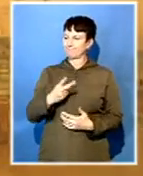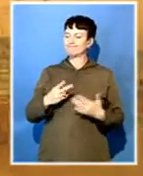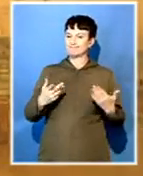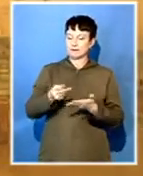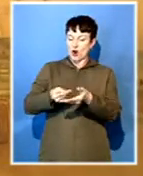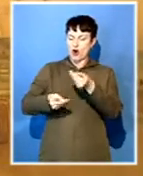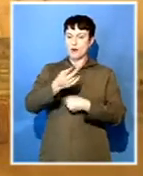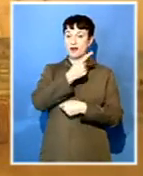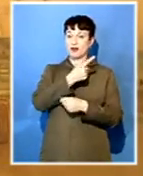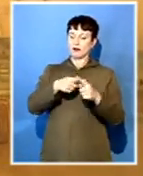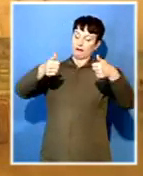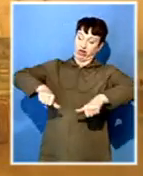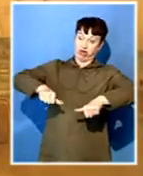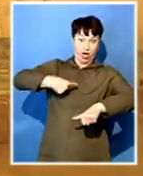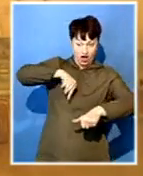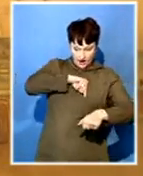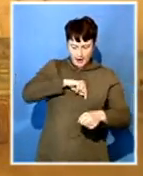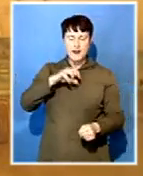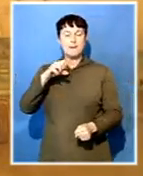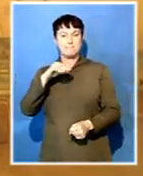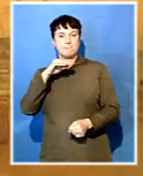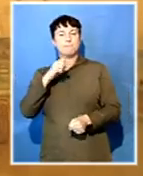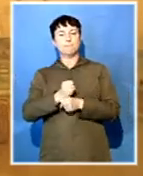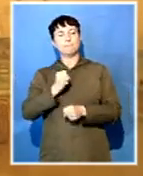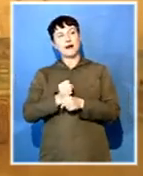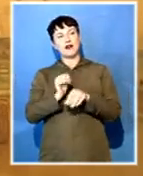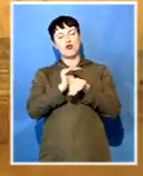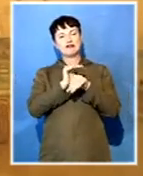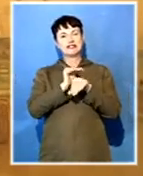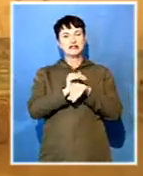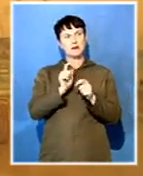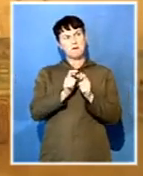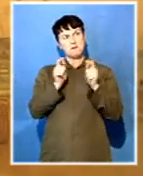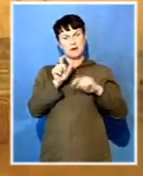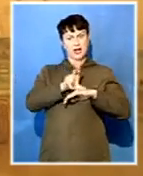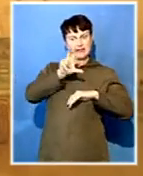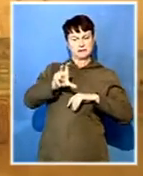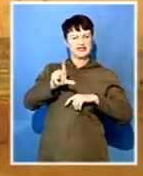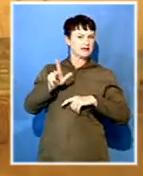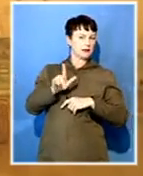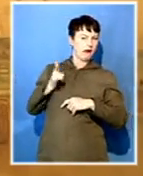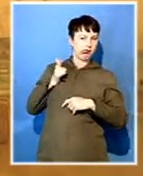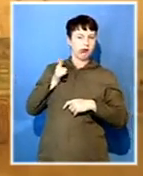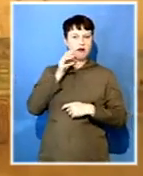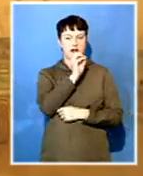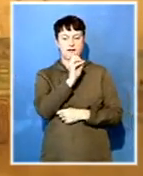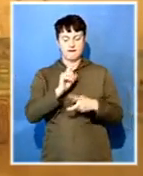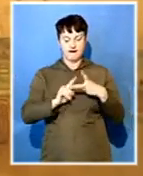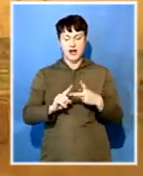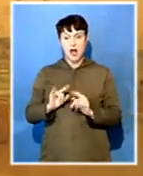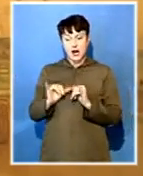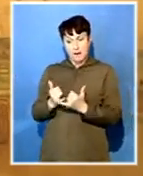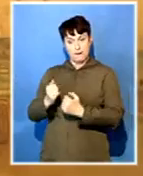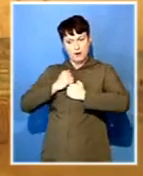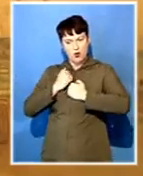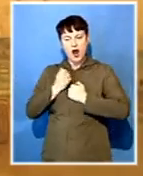knock-on effect. You will have large institutional investors pulling out of South Africa. You will have our own companies not spending money anymore